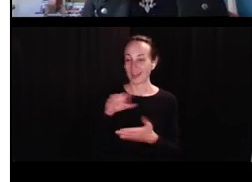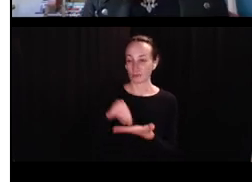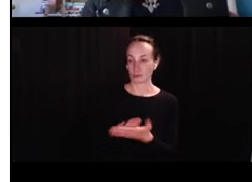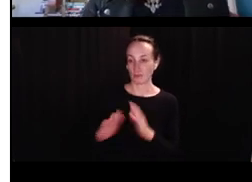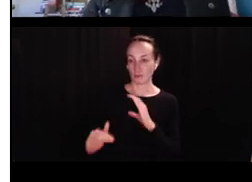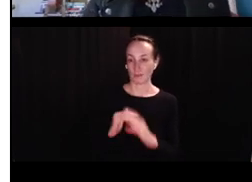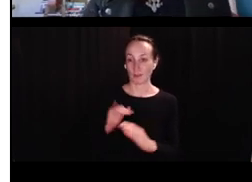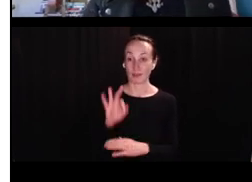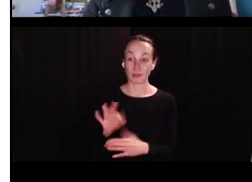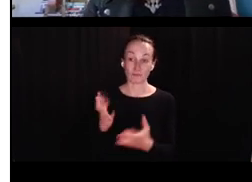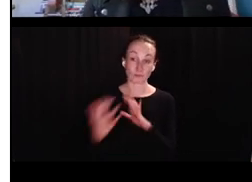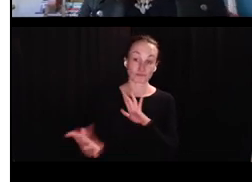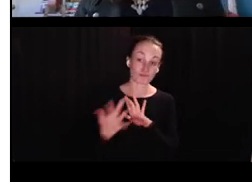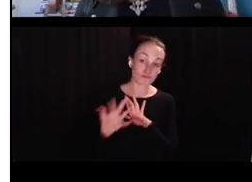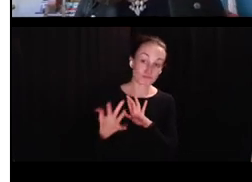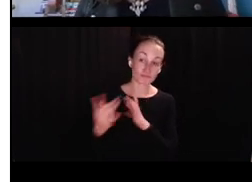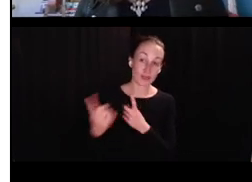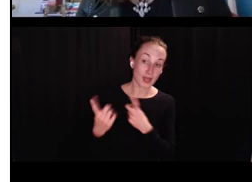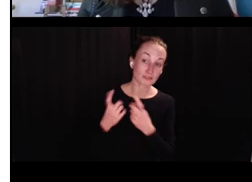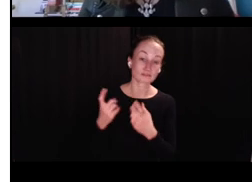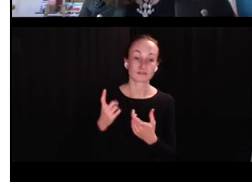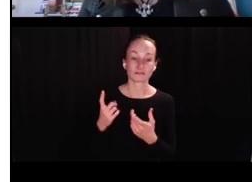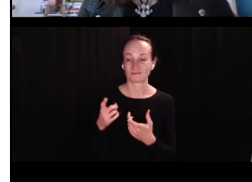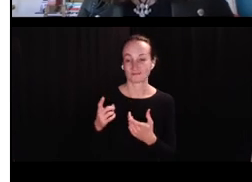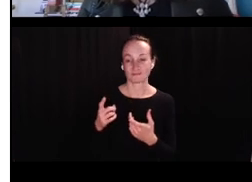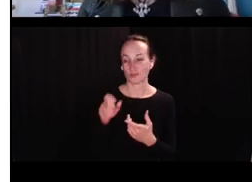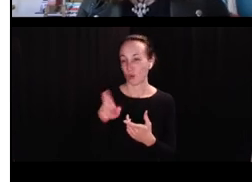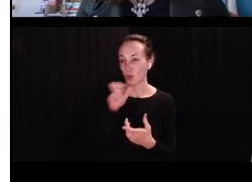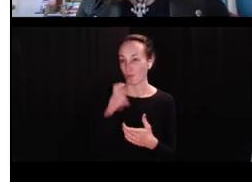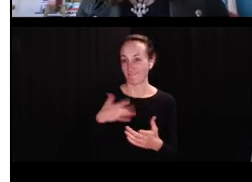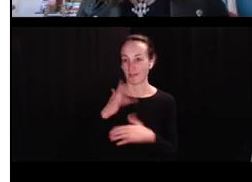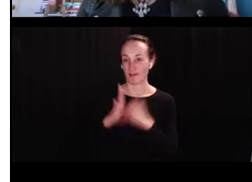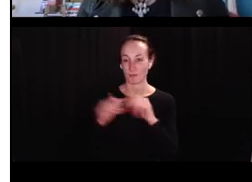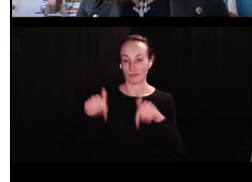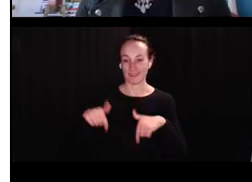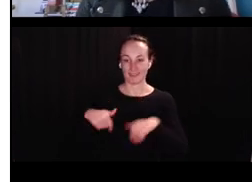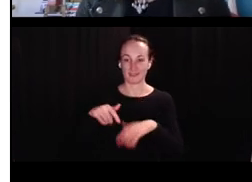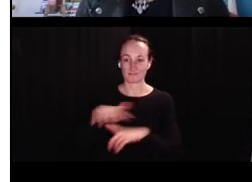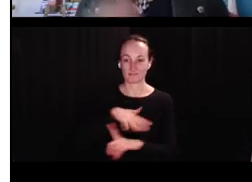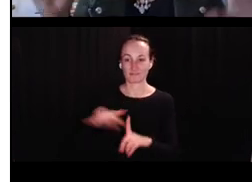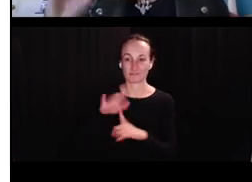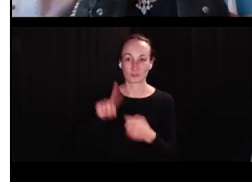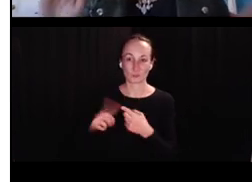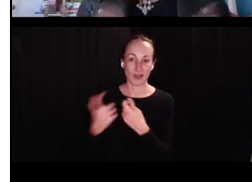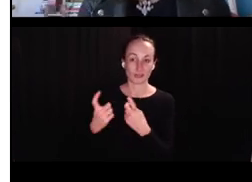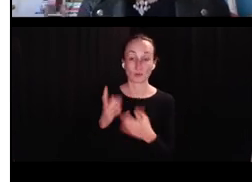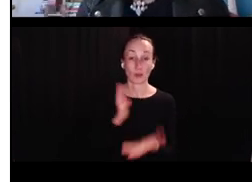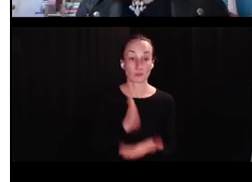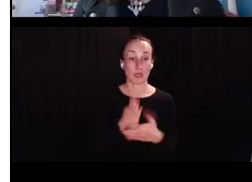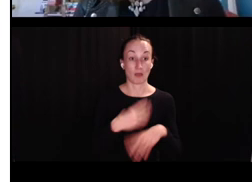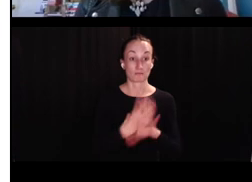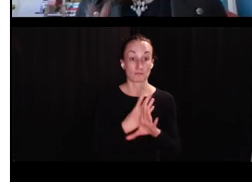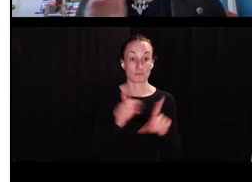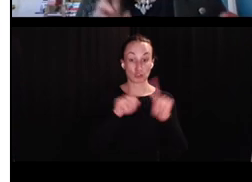follow, um, and you can jot down my email, uh, if you want to ask questions, you're not feel comfortable